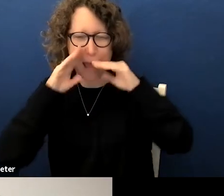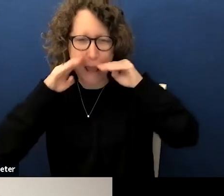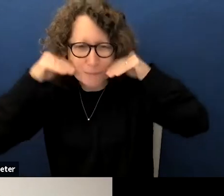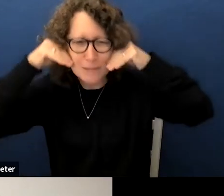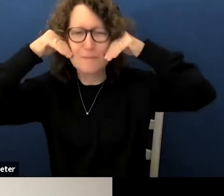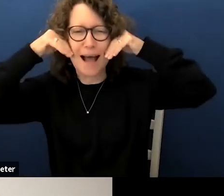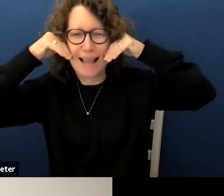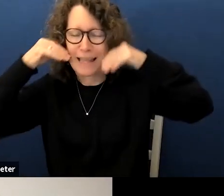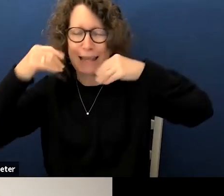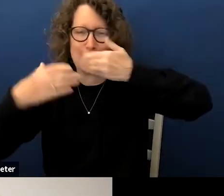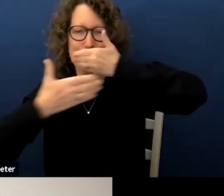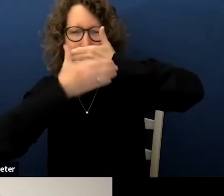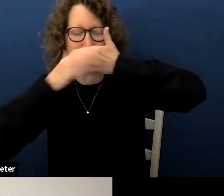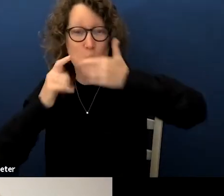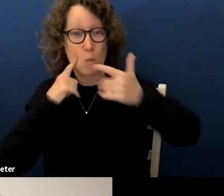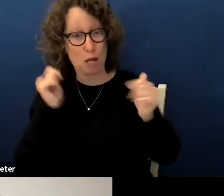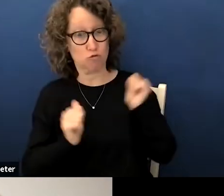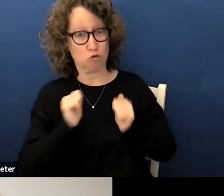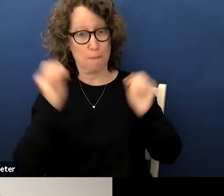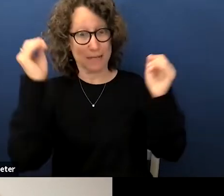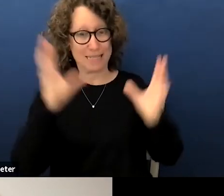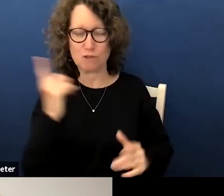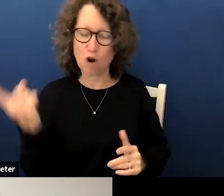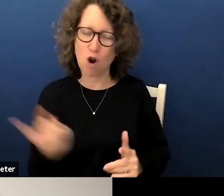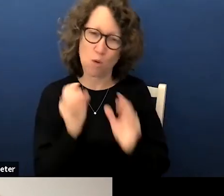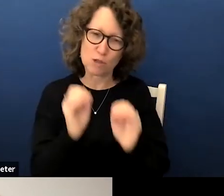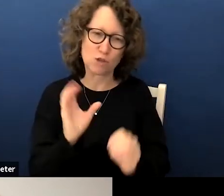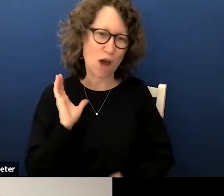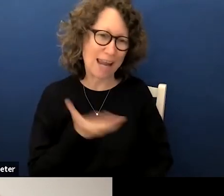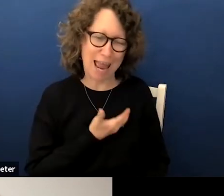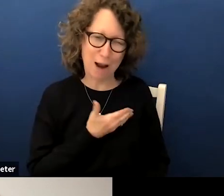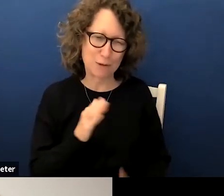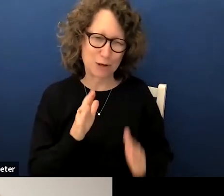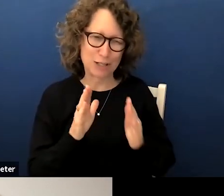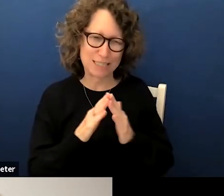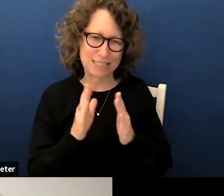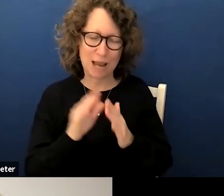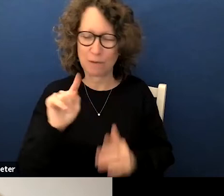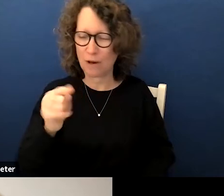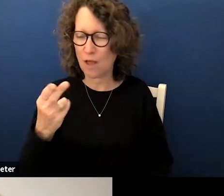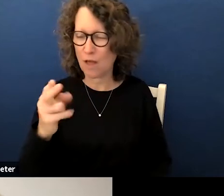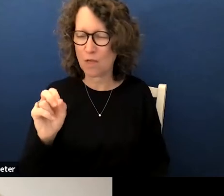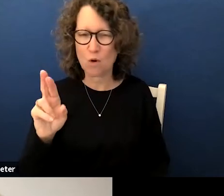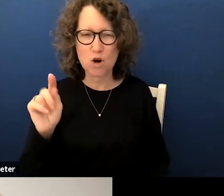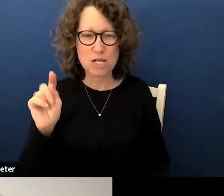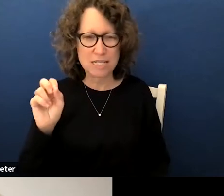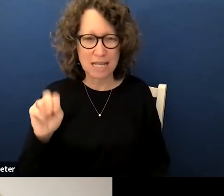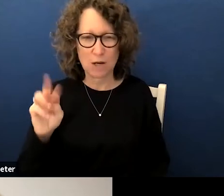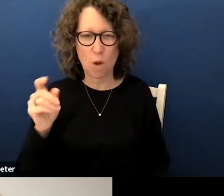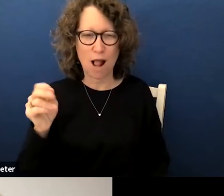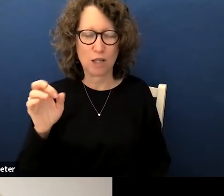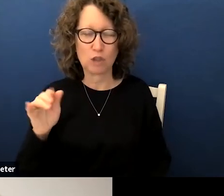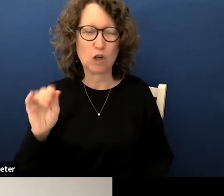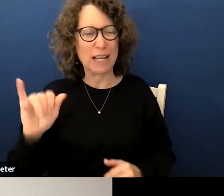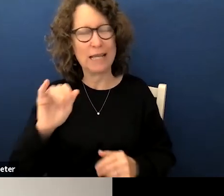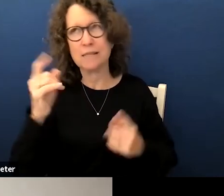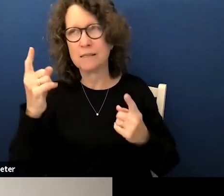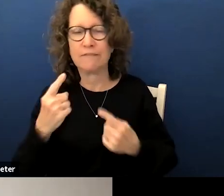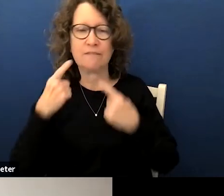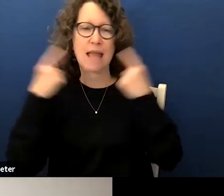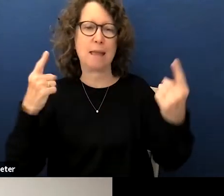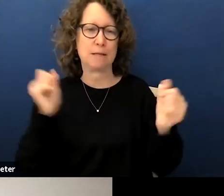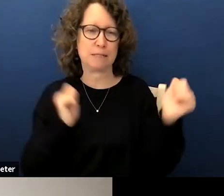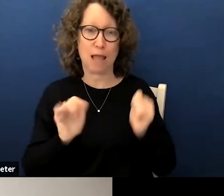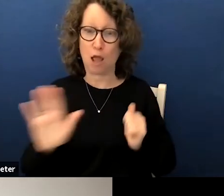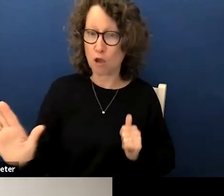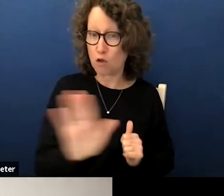so broadly when i was a drama teacher i always taught our town this thornton wilder classic is amazing and also your